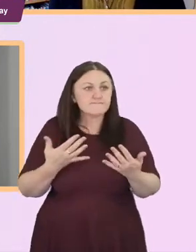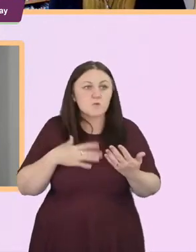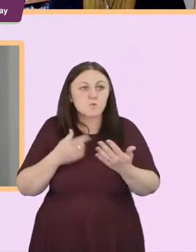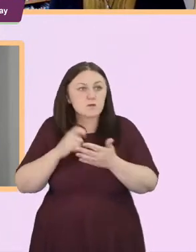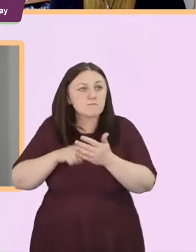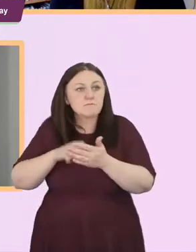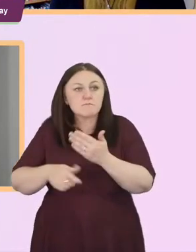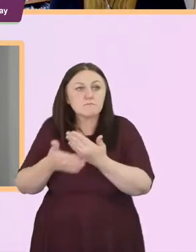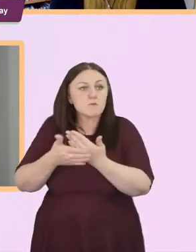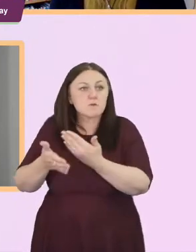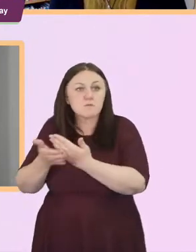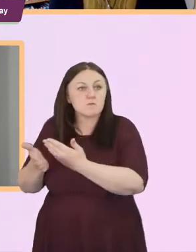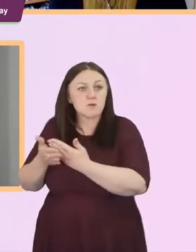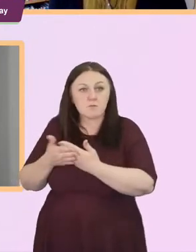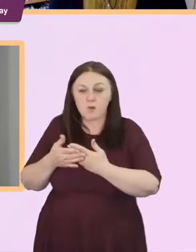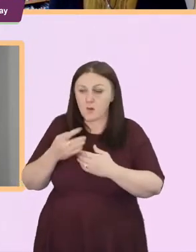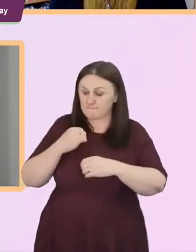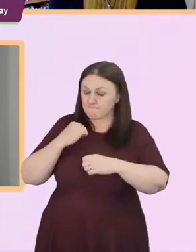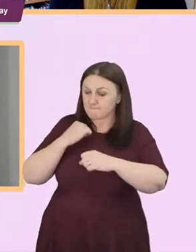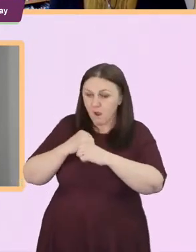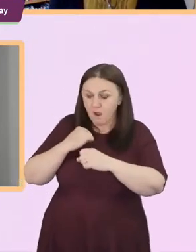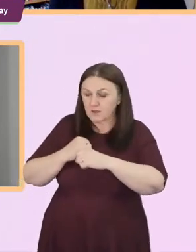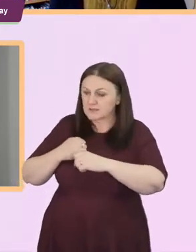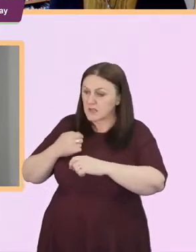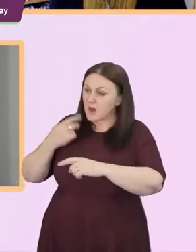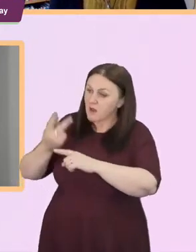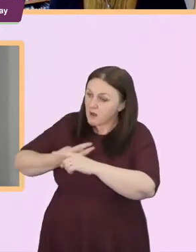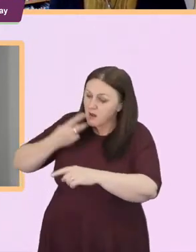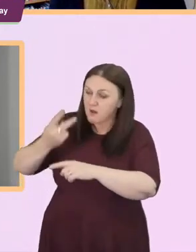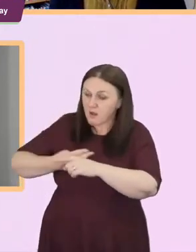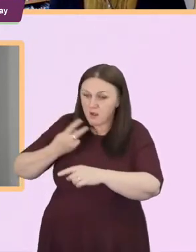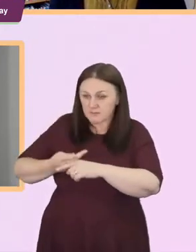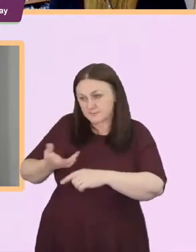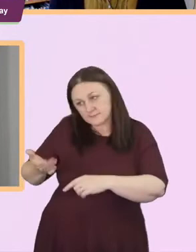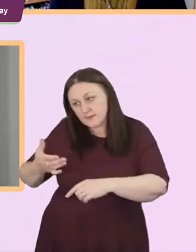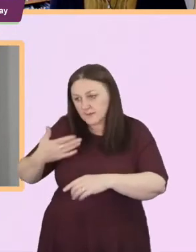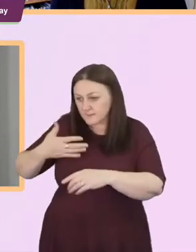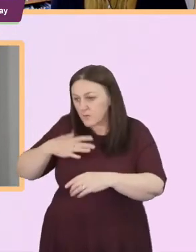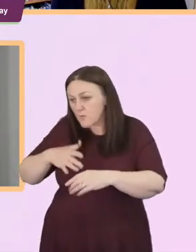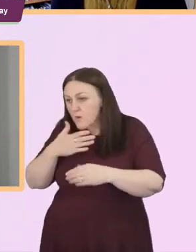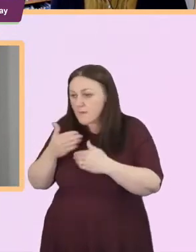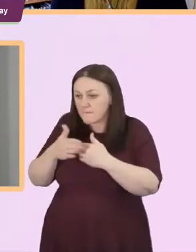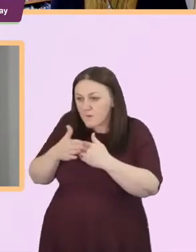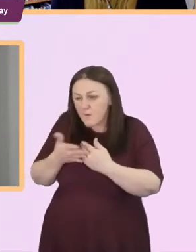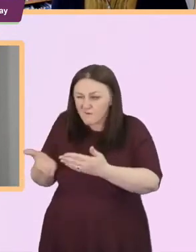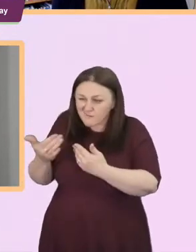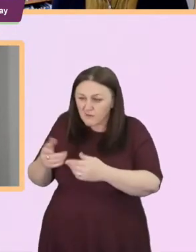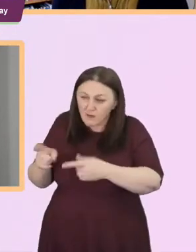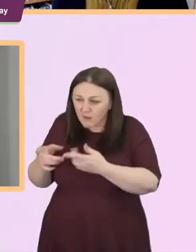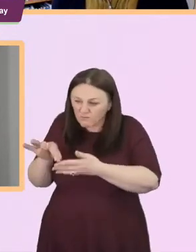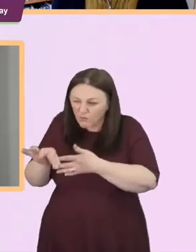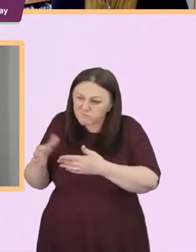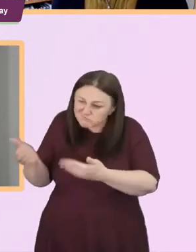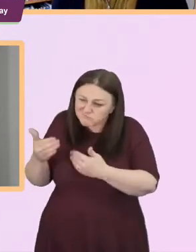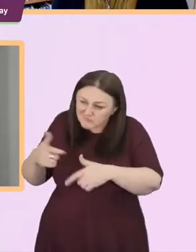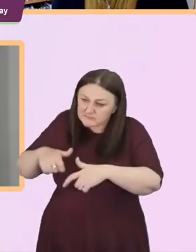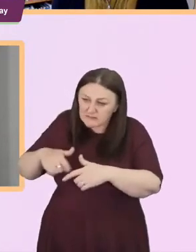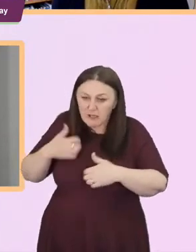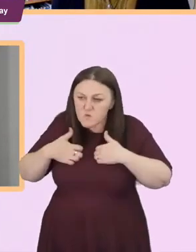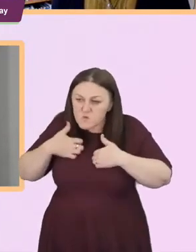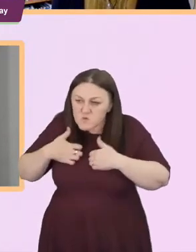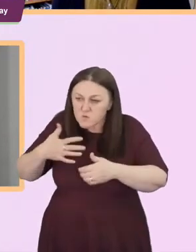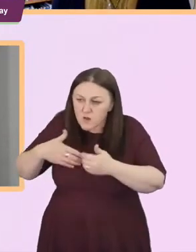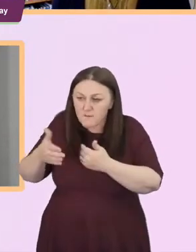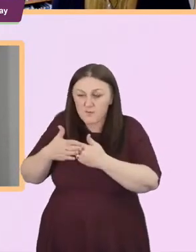better sooner quicker even if we can't afford it and I think as Christians we need to challenge that narrative because it's not really what